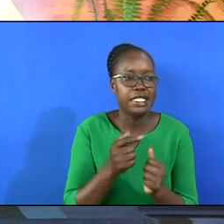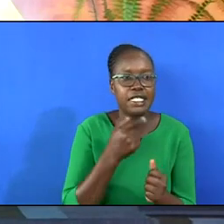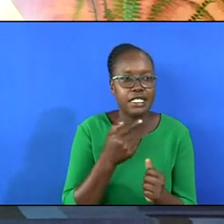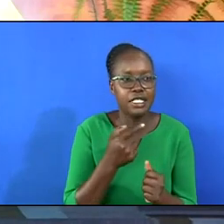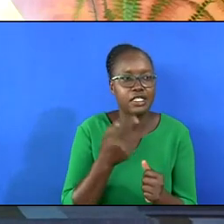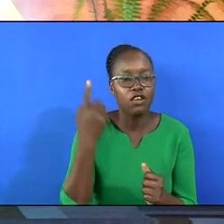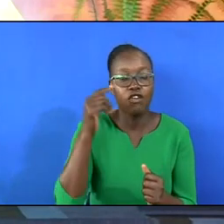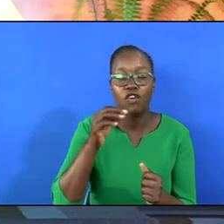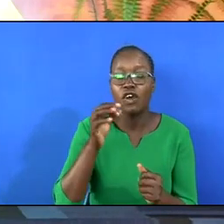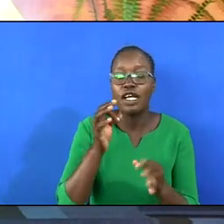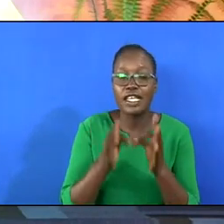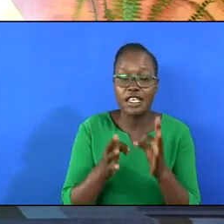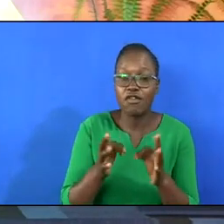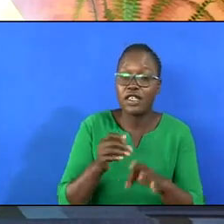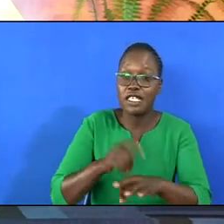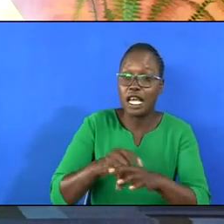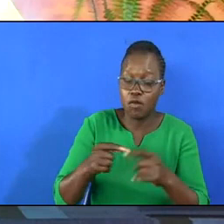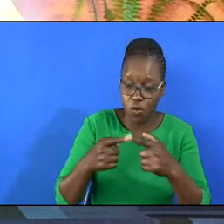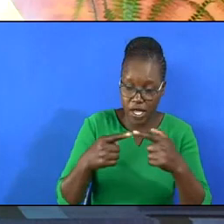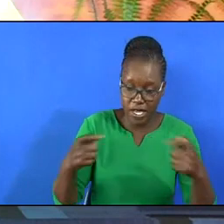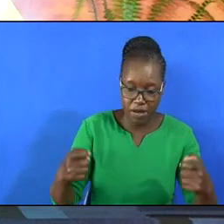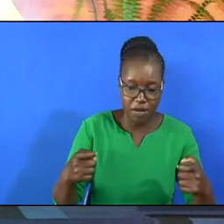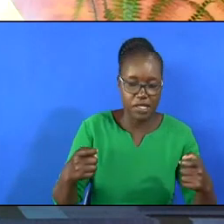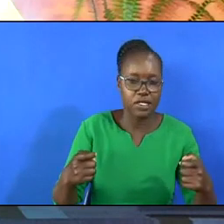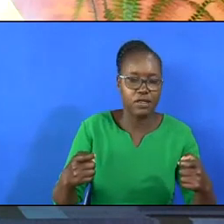for if when we were enemies